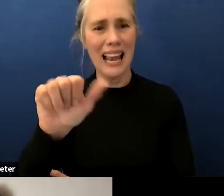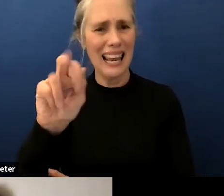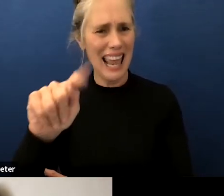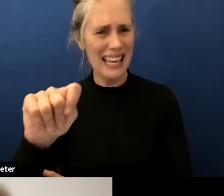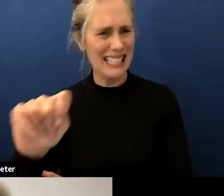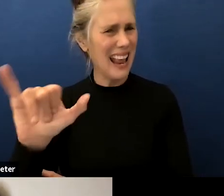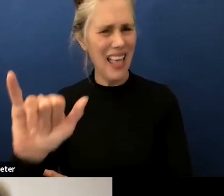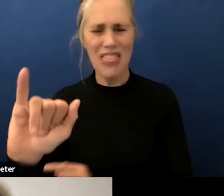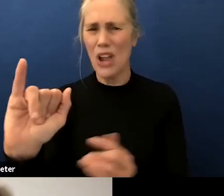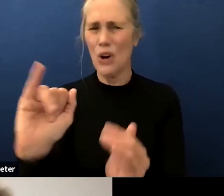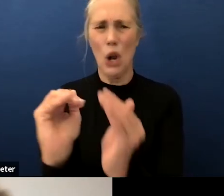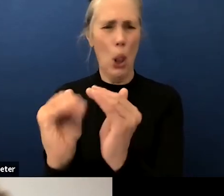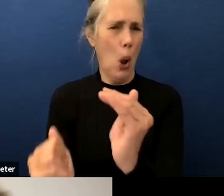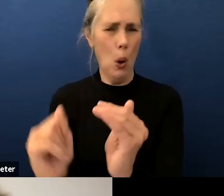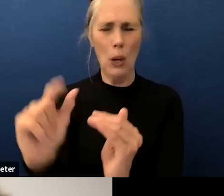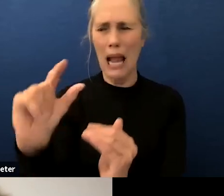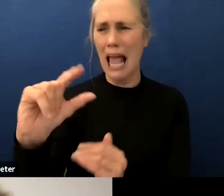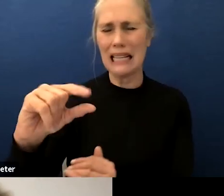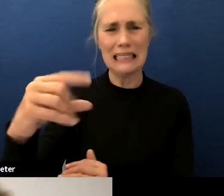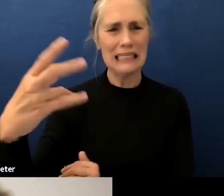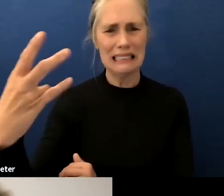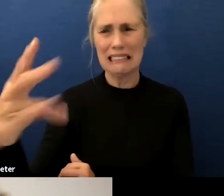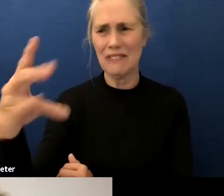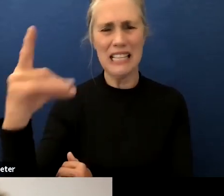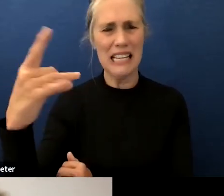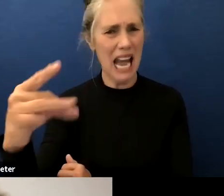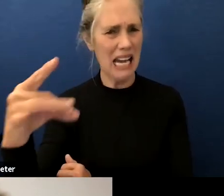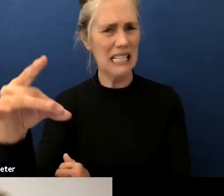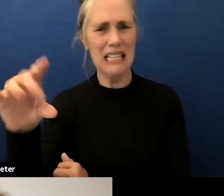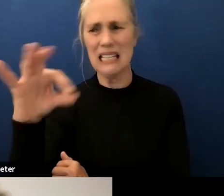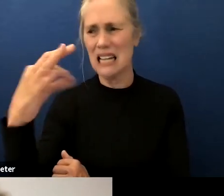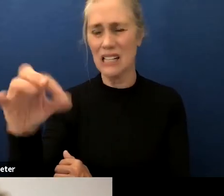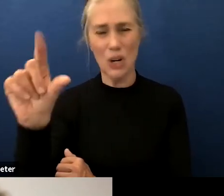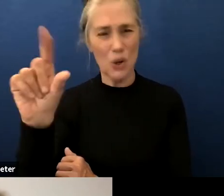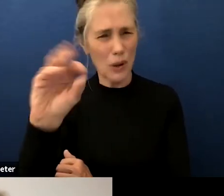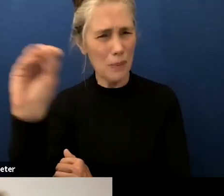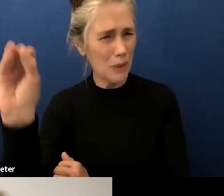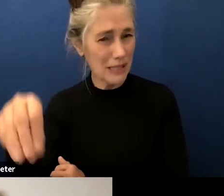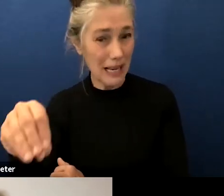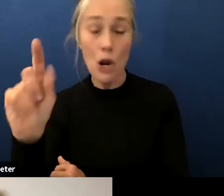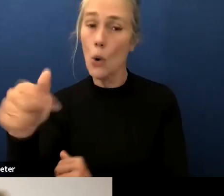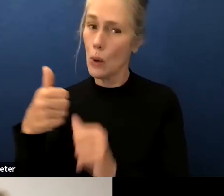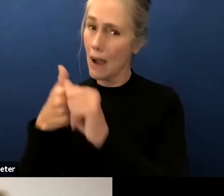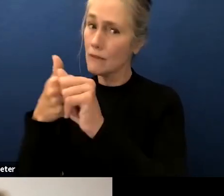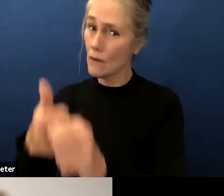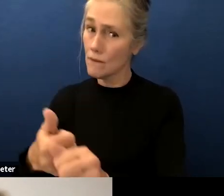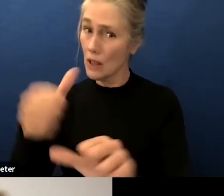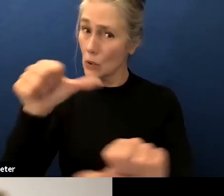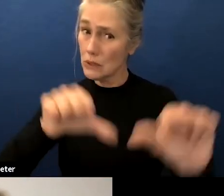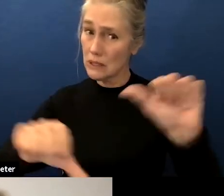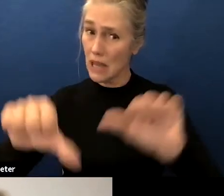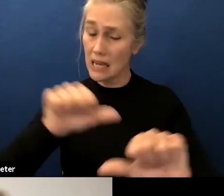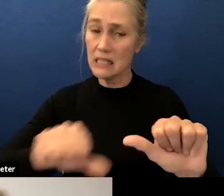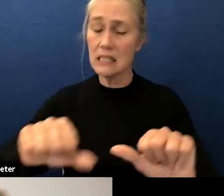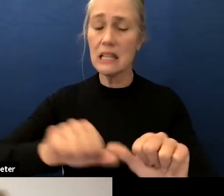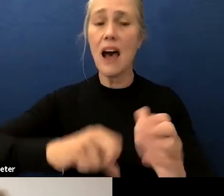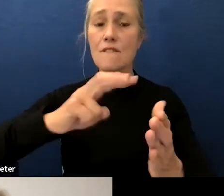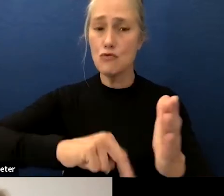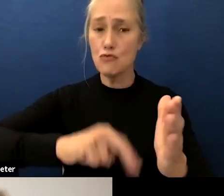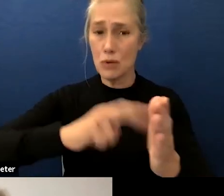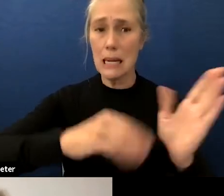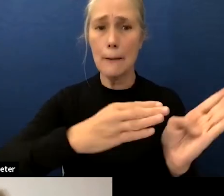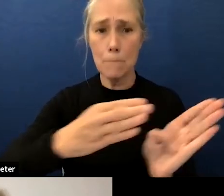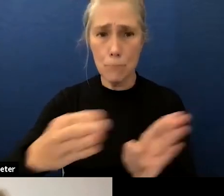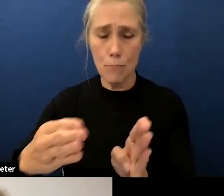percentiles this is unacceptable so we have to follow the science of reading and i really beg the board to show leadership